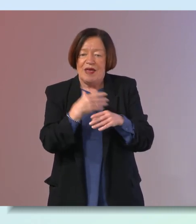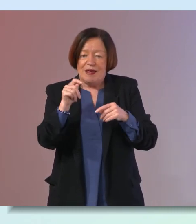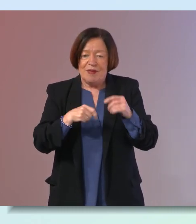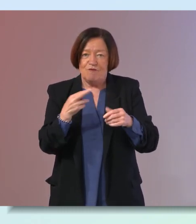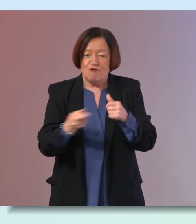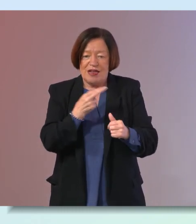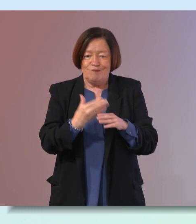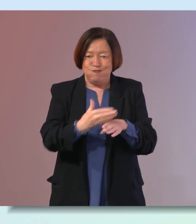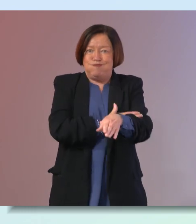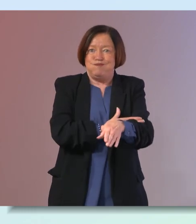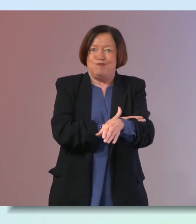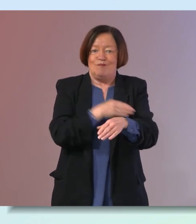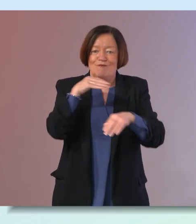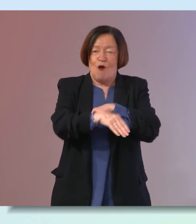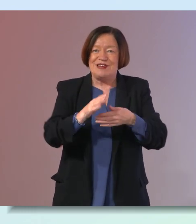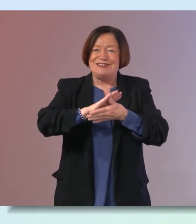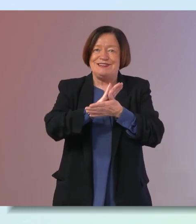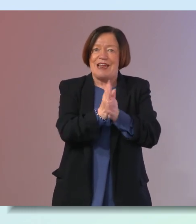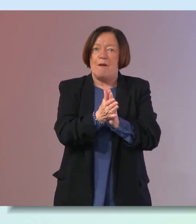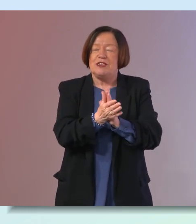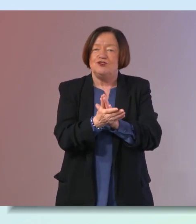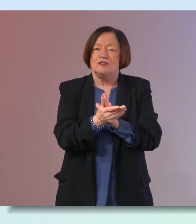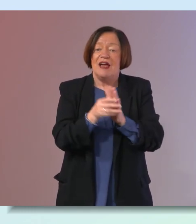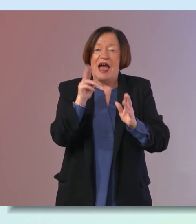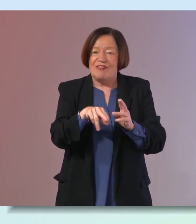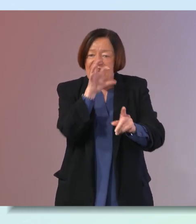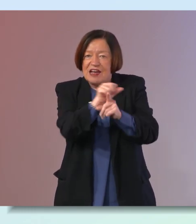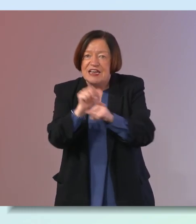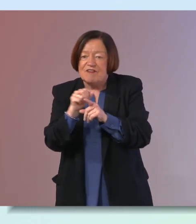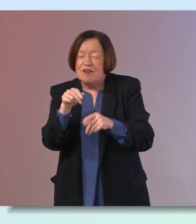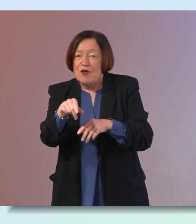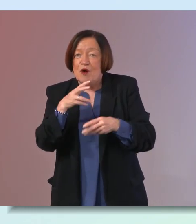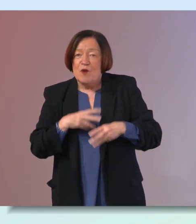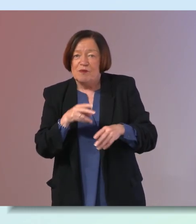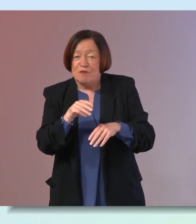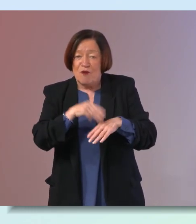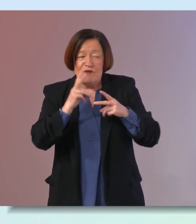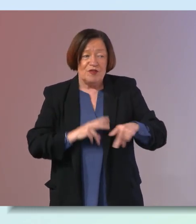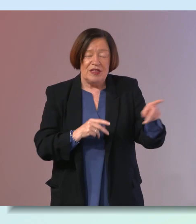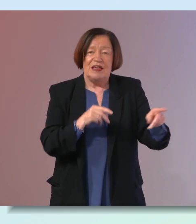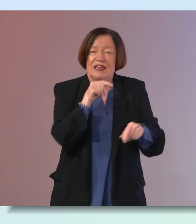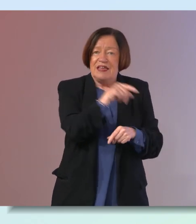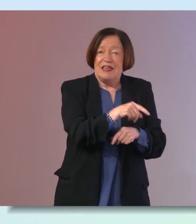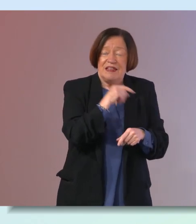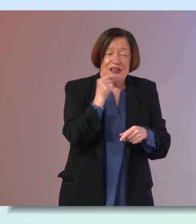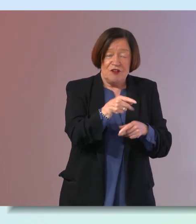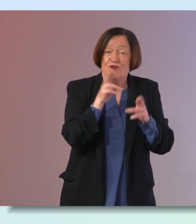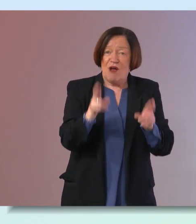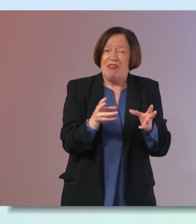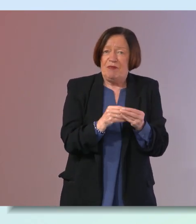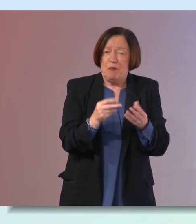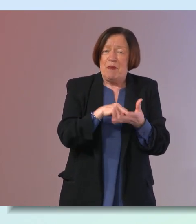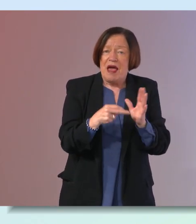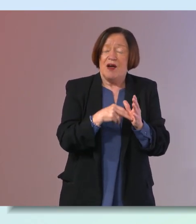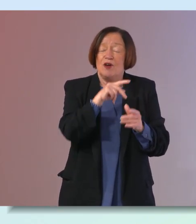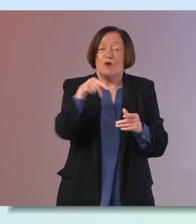of damage occurring and identify the women that are most at risk that sounds very practical it sounds like a practical thing to do but